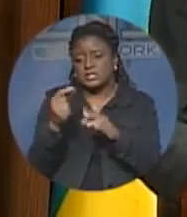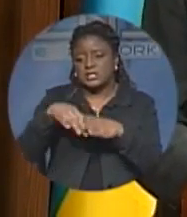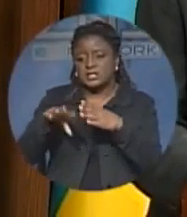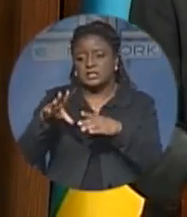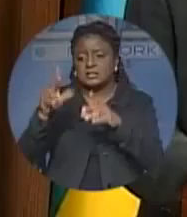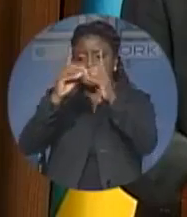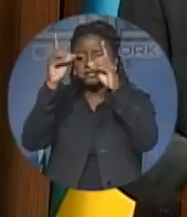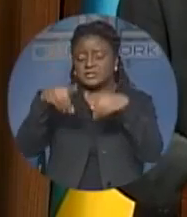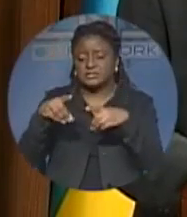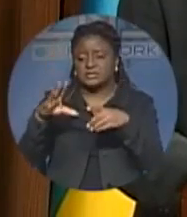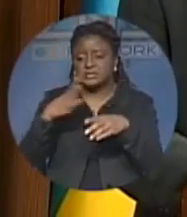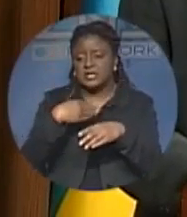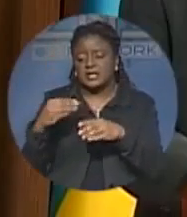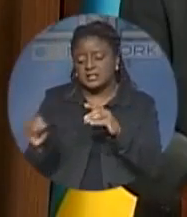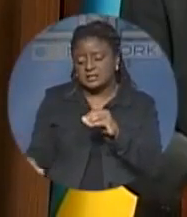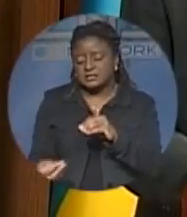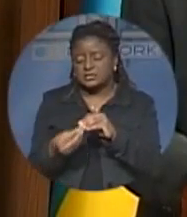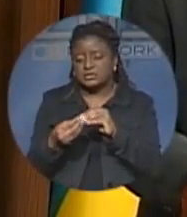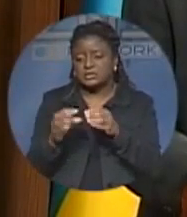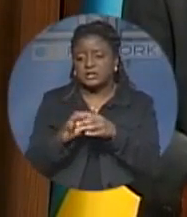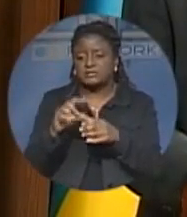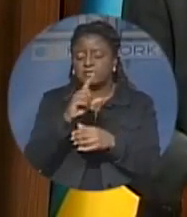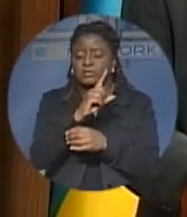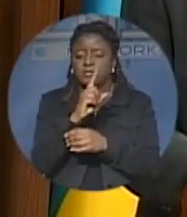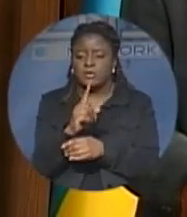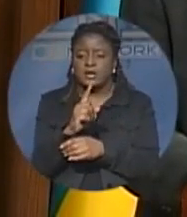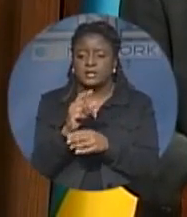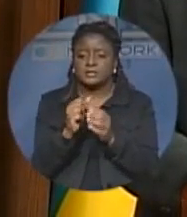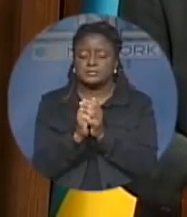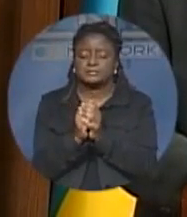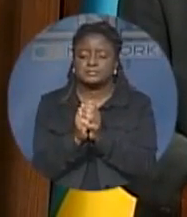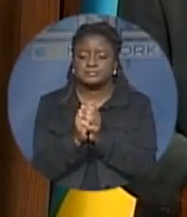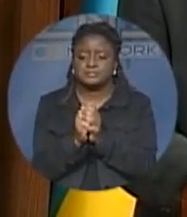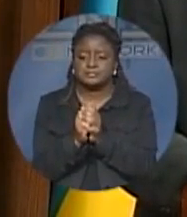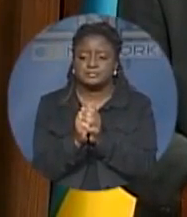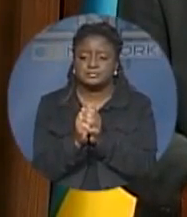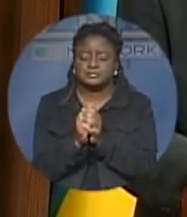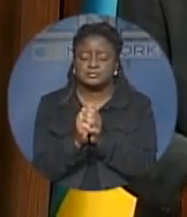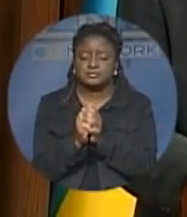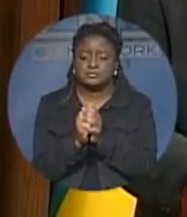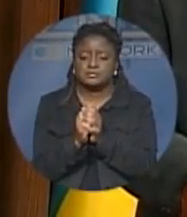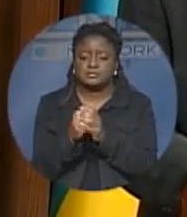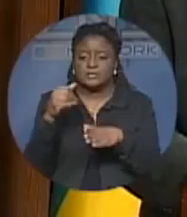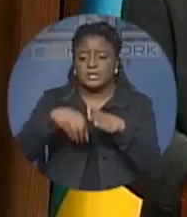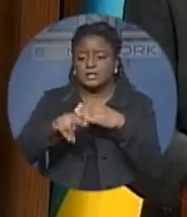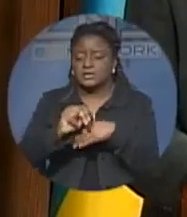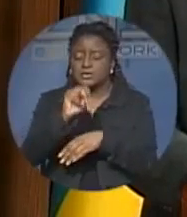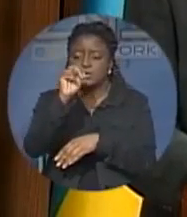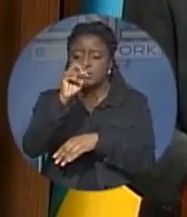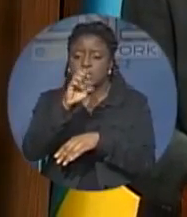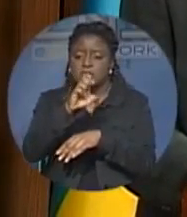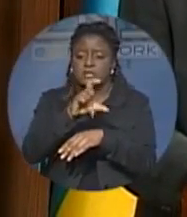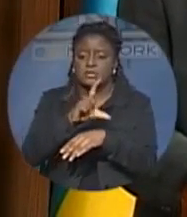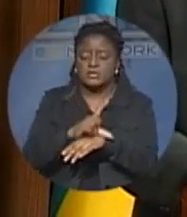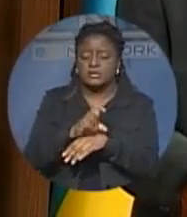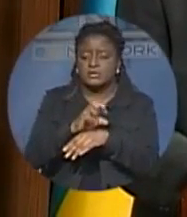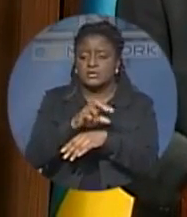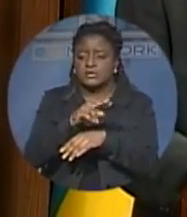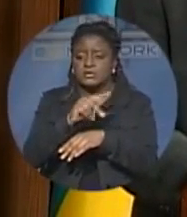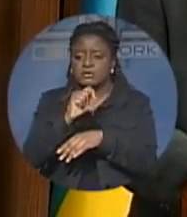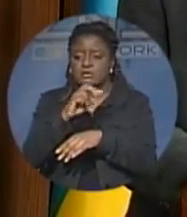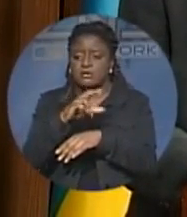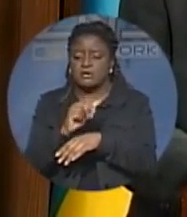because of the splitting of polling division number nine, which was too large. In North Eleuthera, there were slight